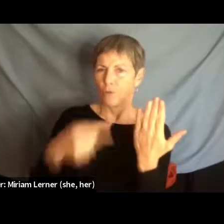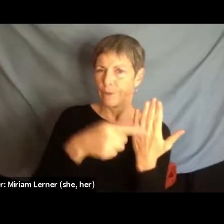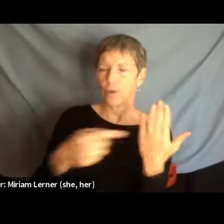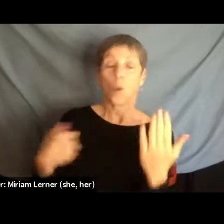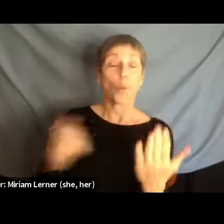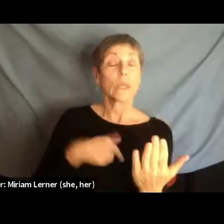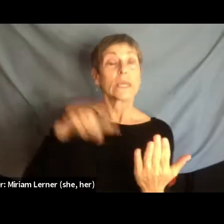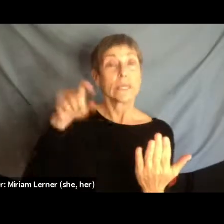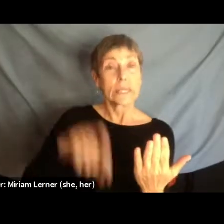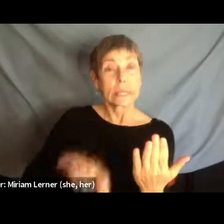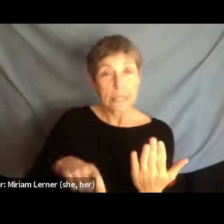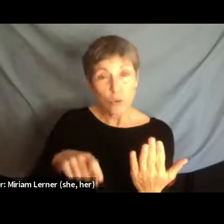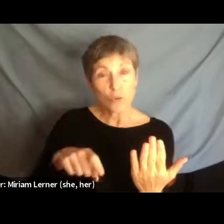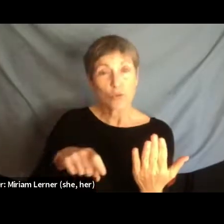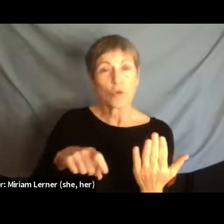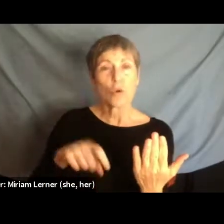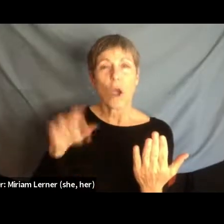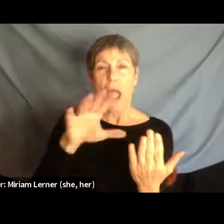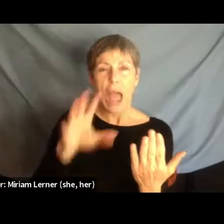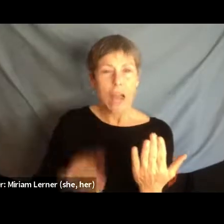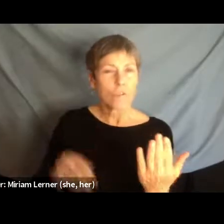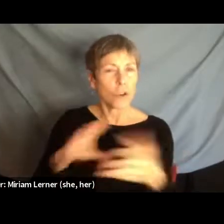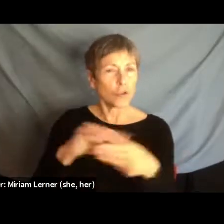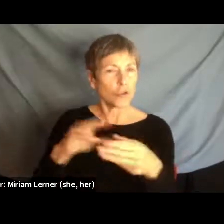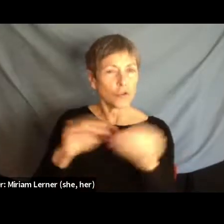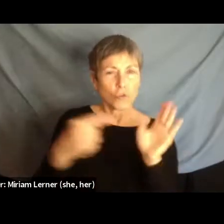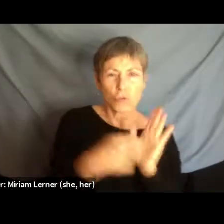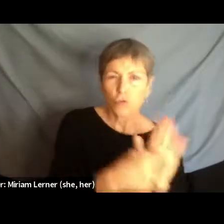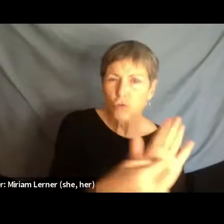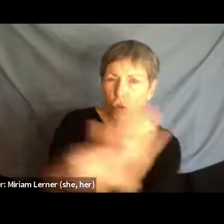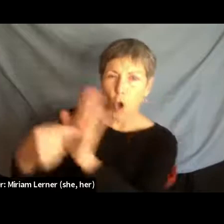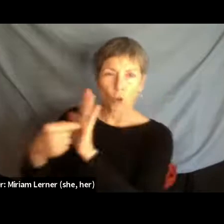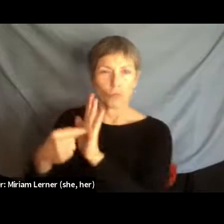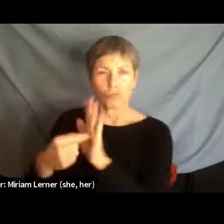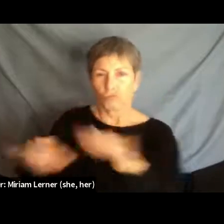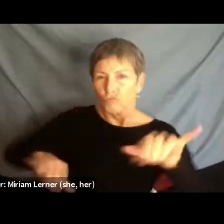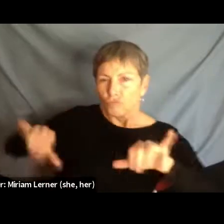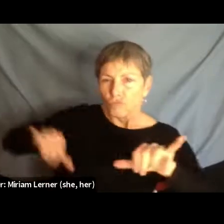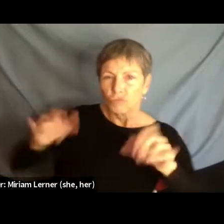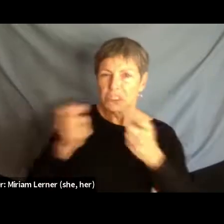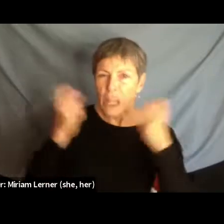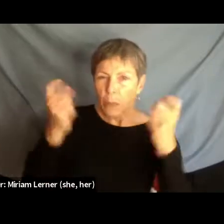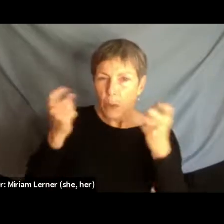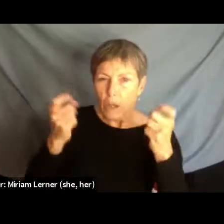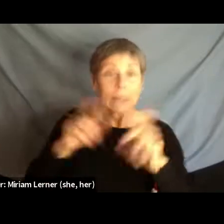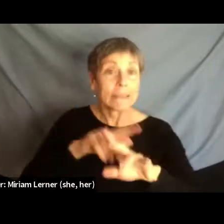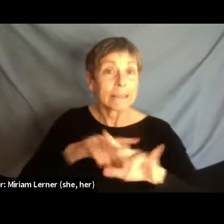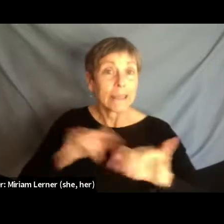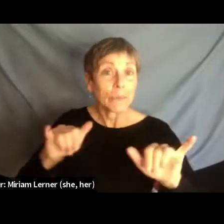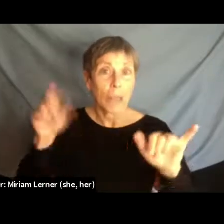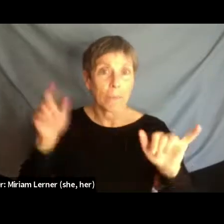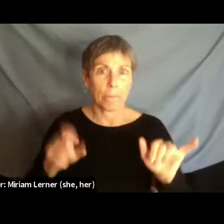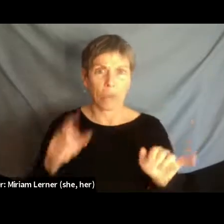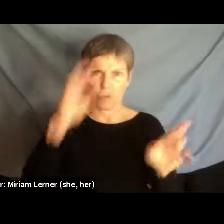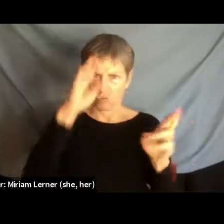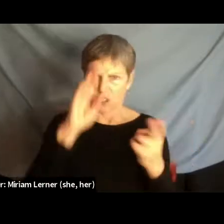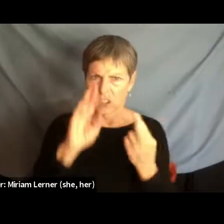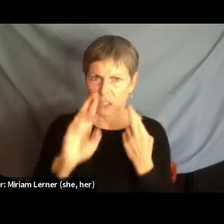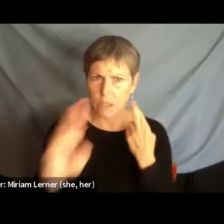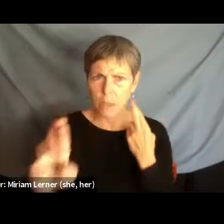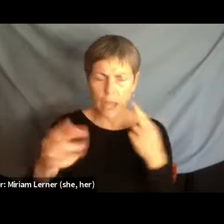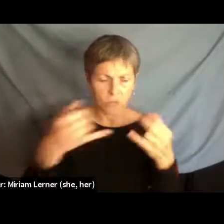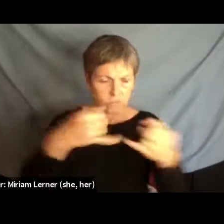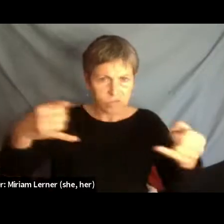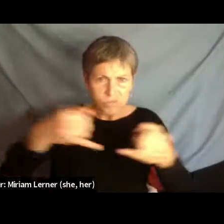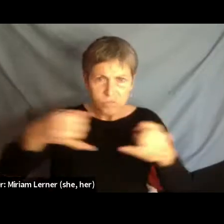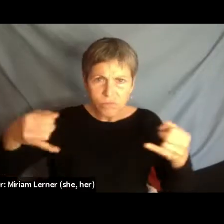African narrative forward, right, but then on the other hand, we have to respect territorial boundaries and colonial